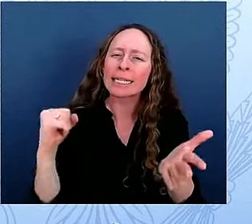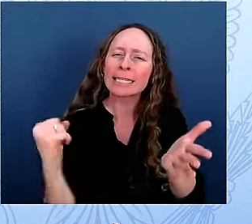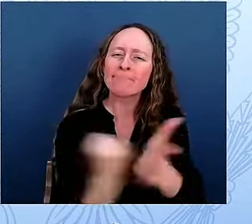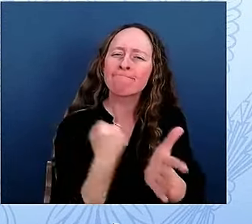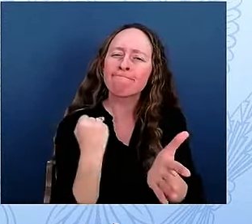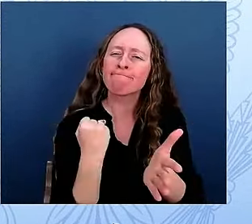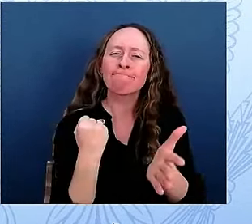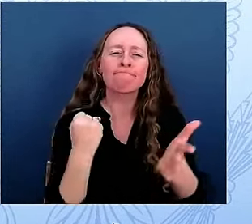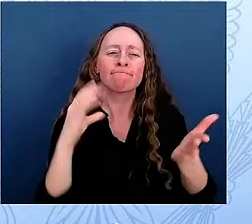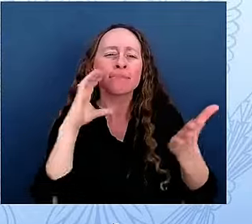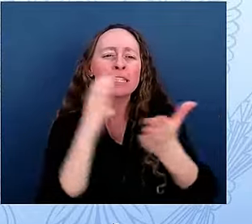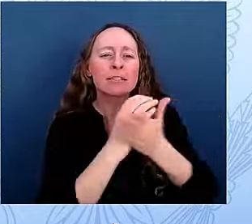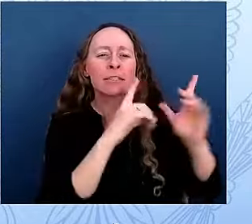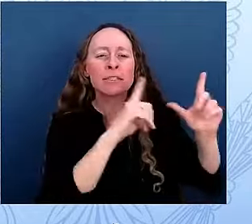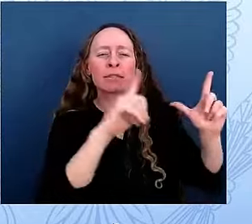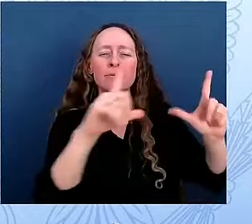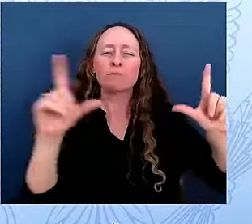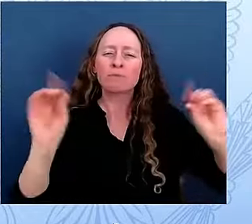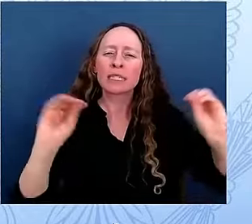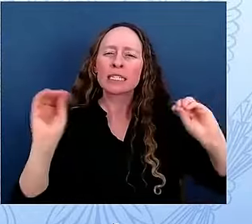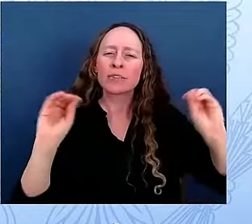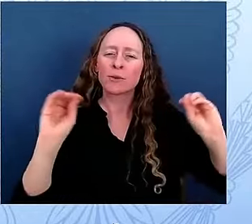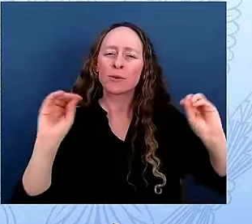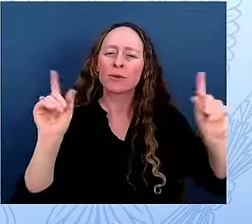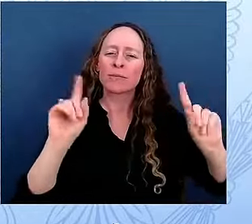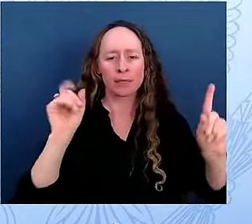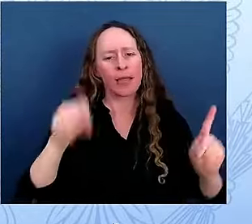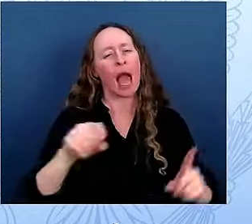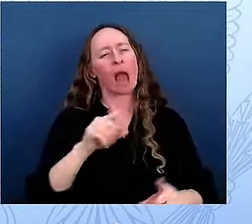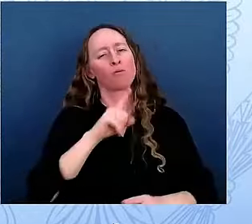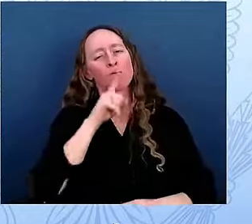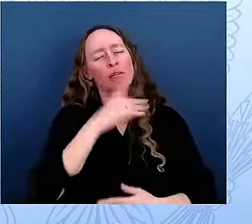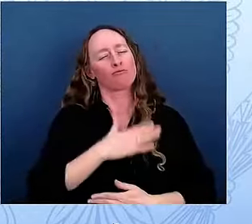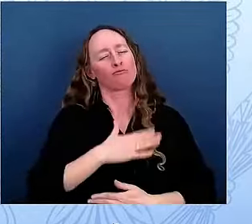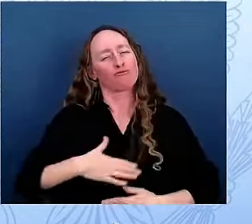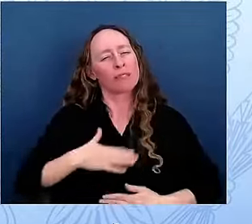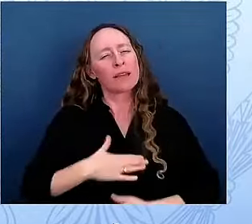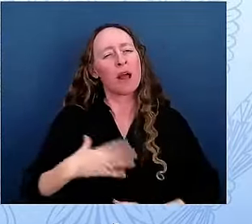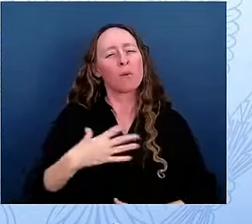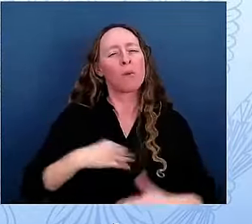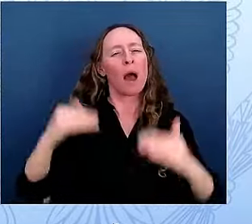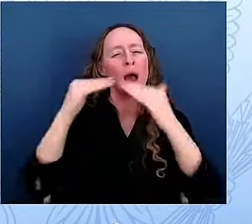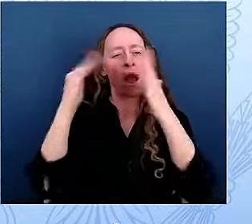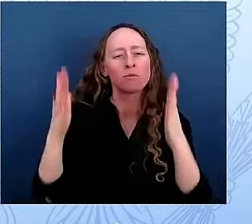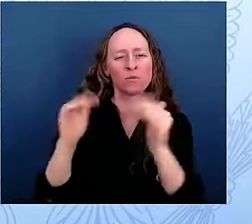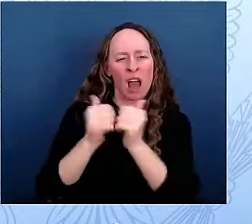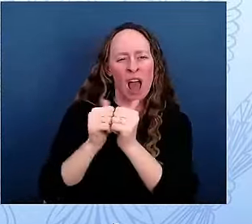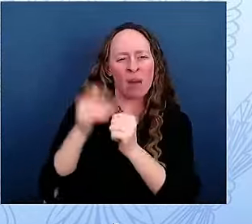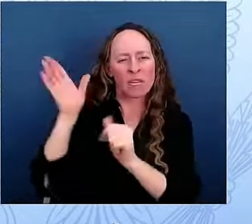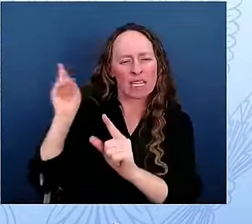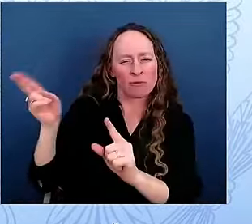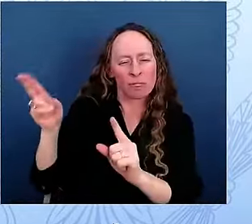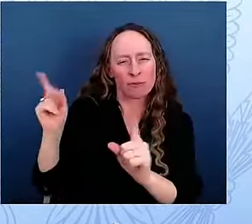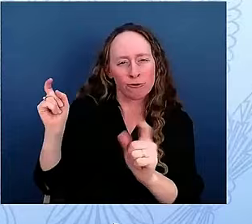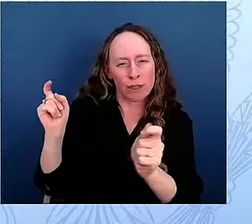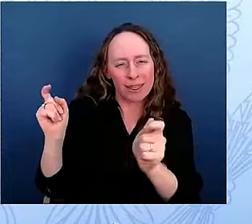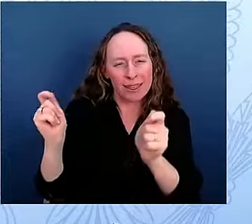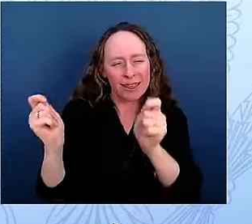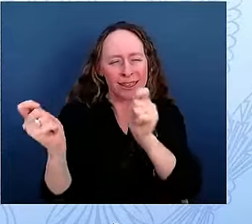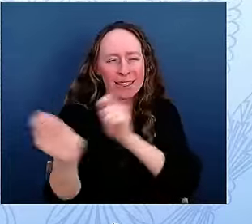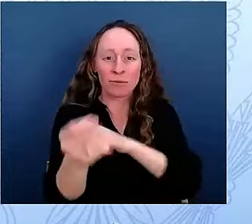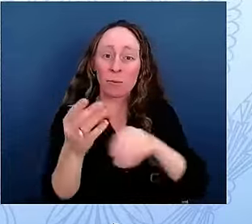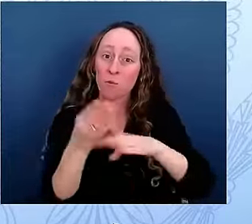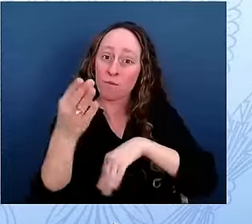structure of the White House has grown and evolved over time, mirroring the growth and the rich